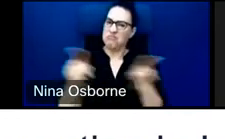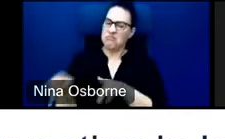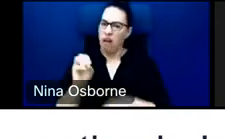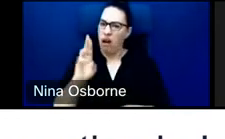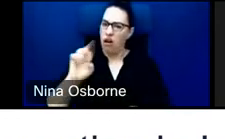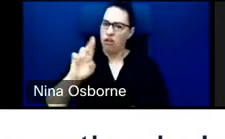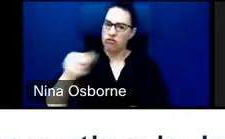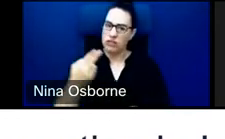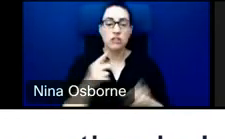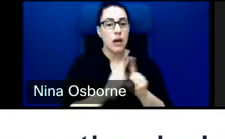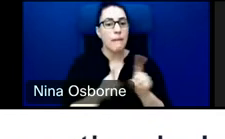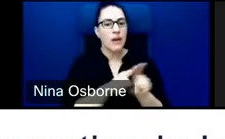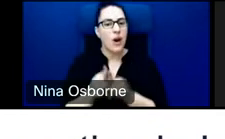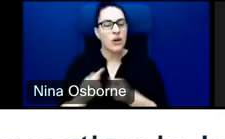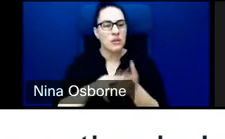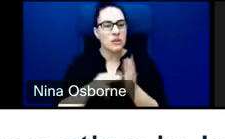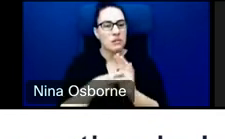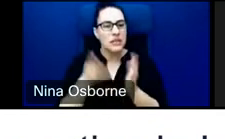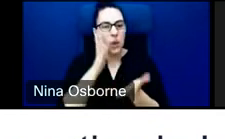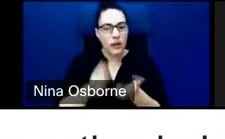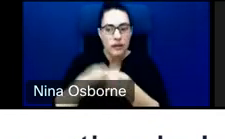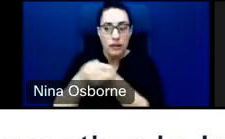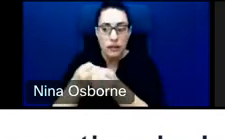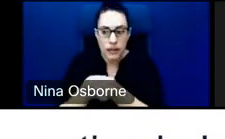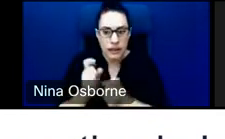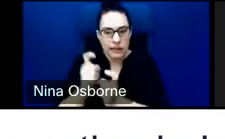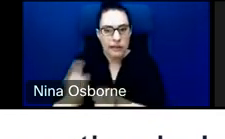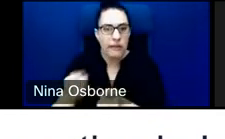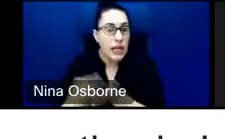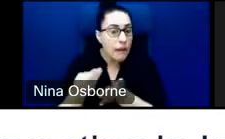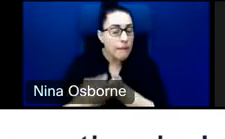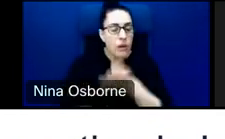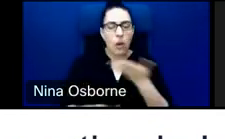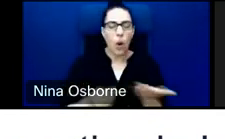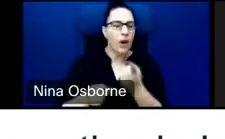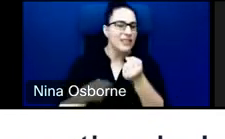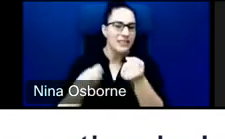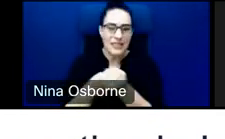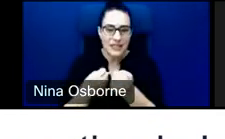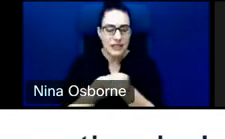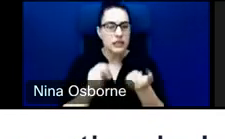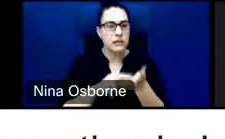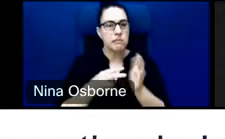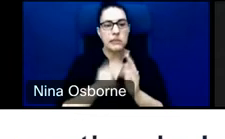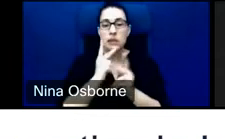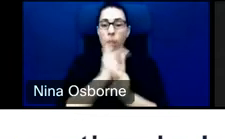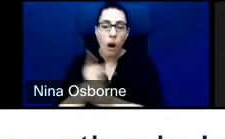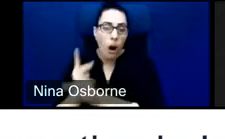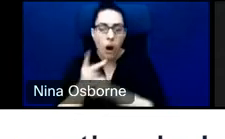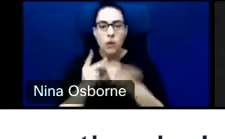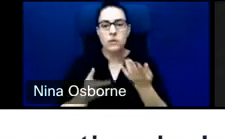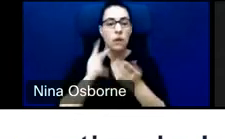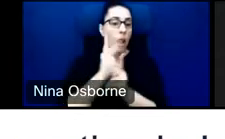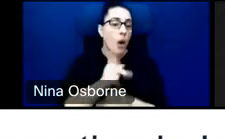in some instances, the technical assistance they need to grow, whether that be through loans, loan guarantees, insurance or equity. We've really